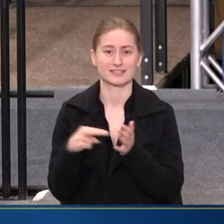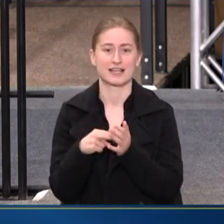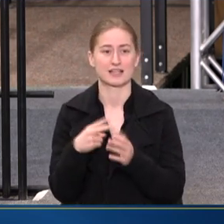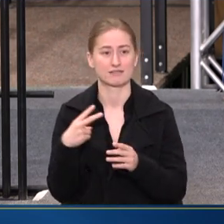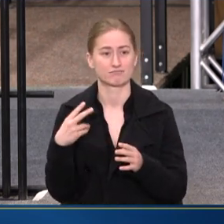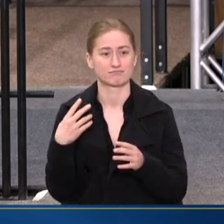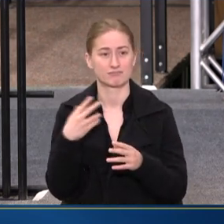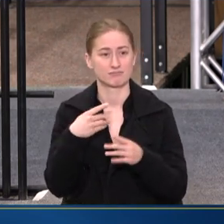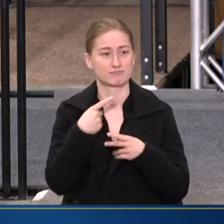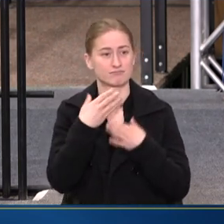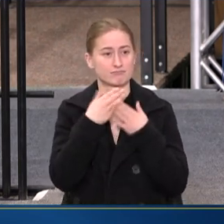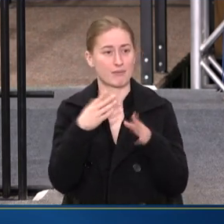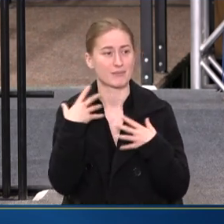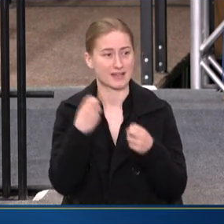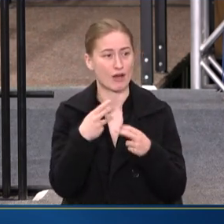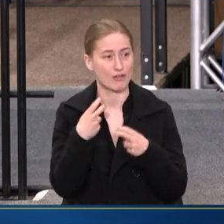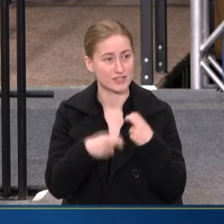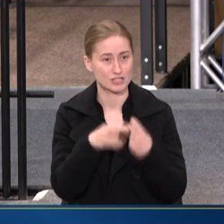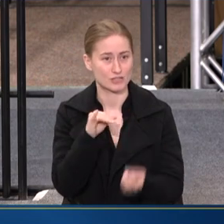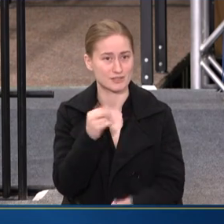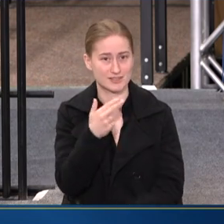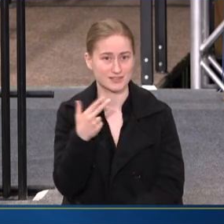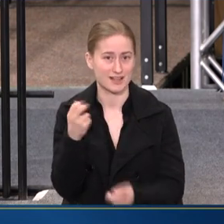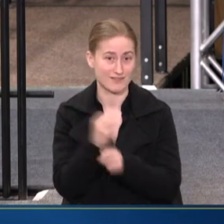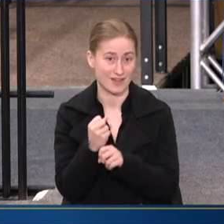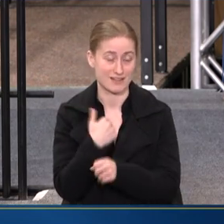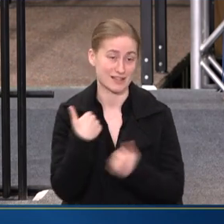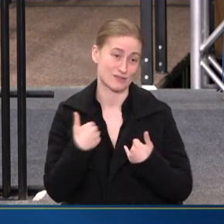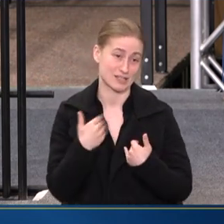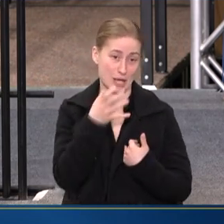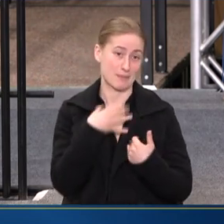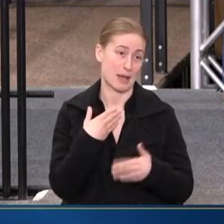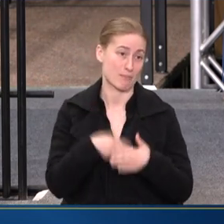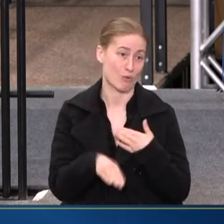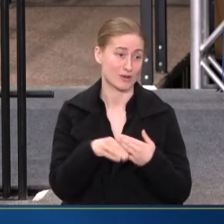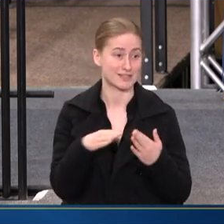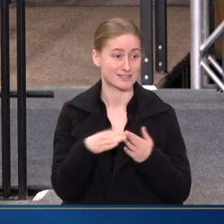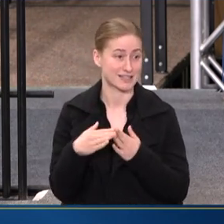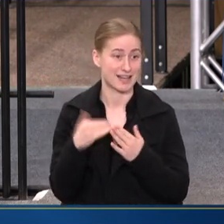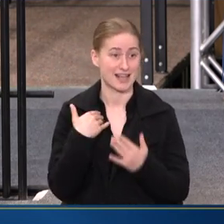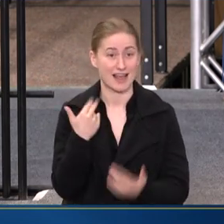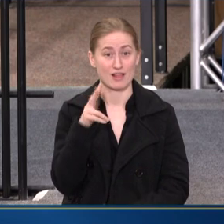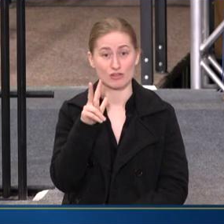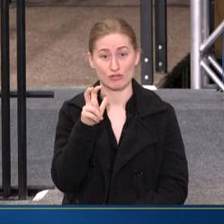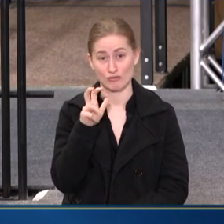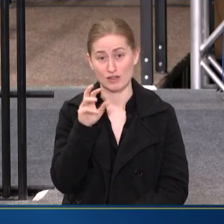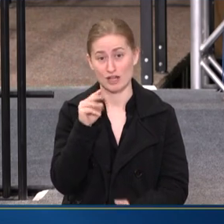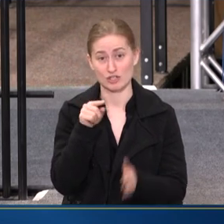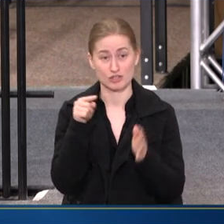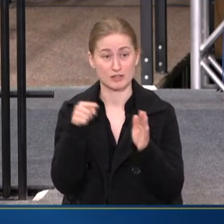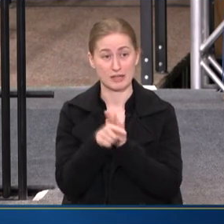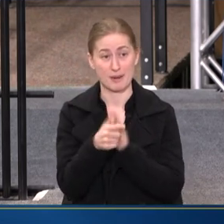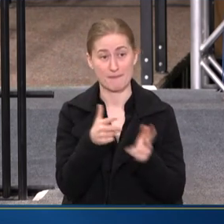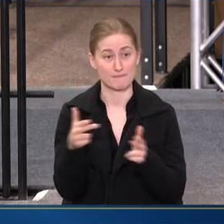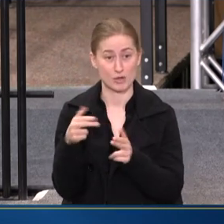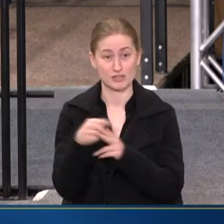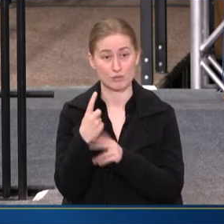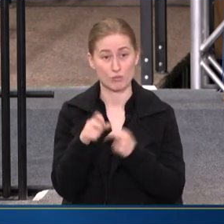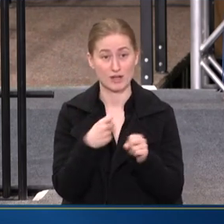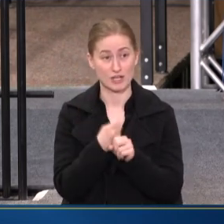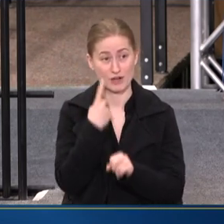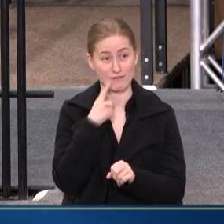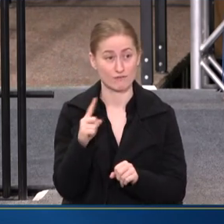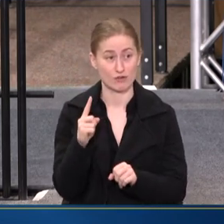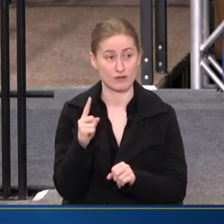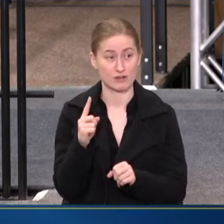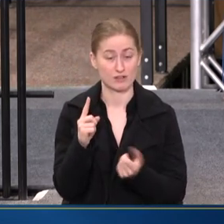ISSUE HAS BEEN GUN VIOLENCE. AS A YOUNG MAN THAT WAS BORN INTO A CITY THAT HAD 300 MURDERS A YEAR, AND FOR MOST OF MY LIFE WE